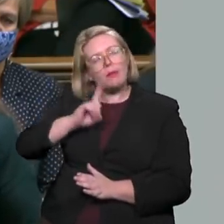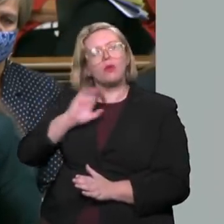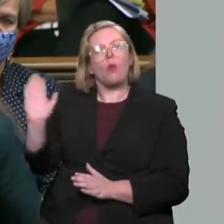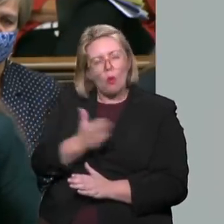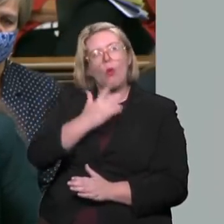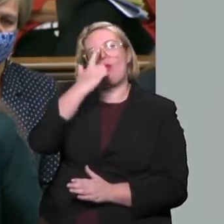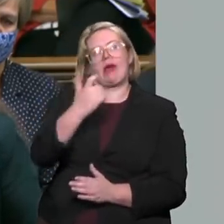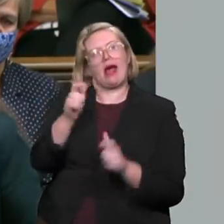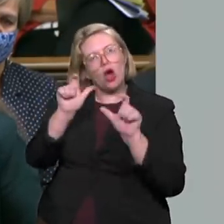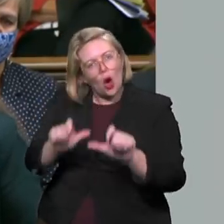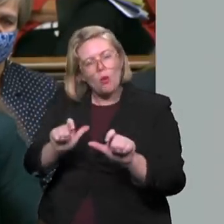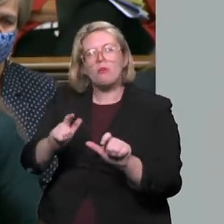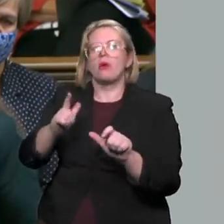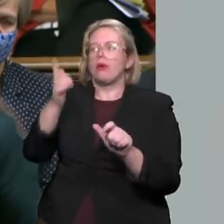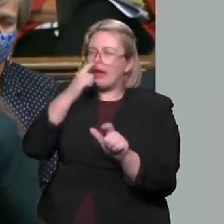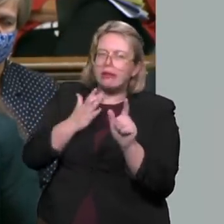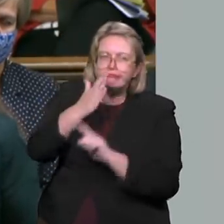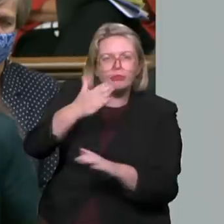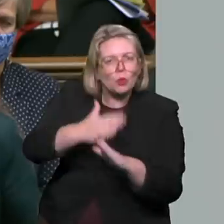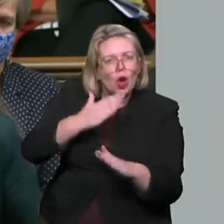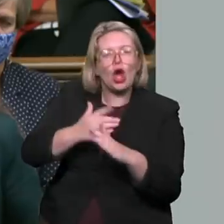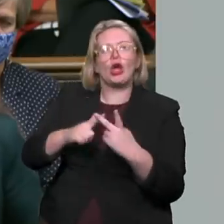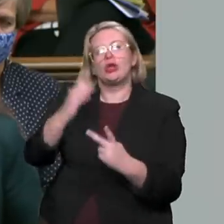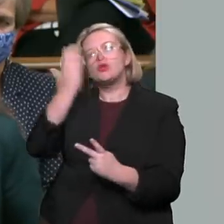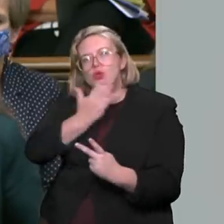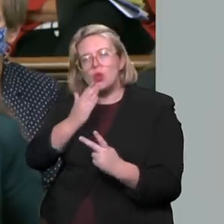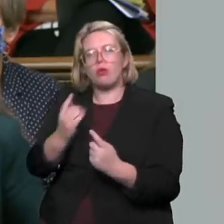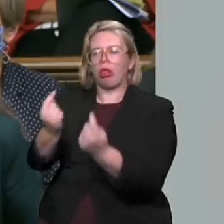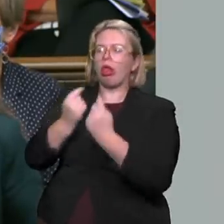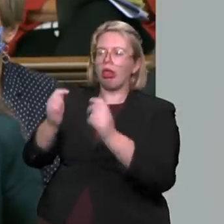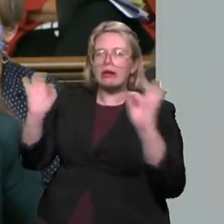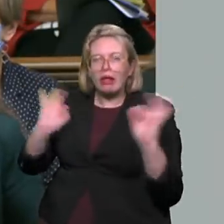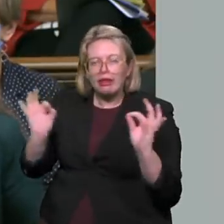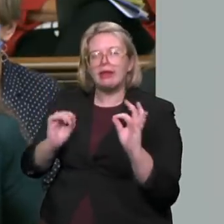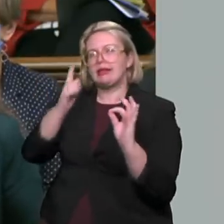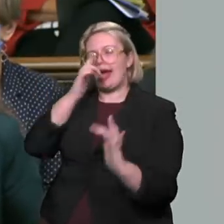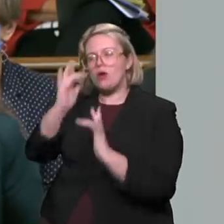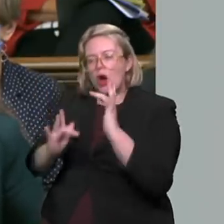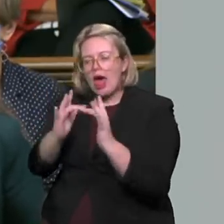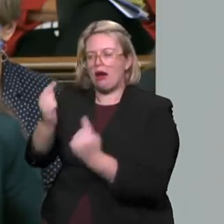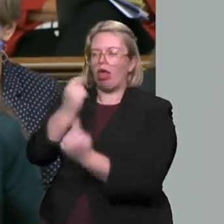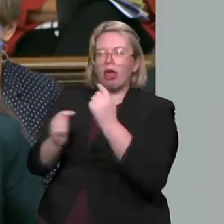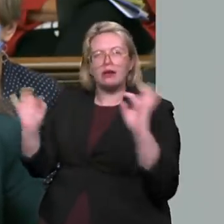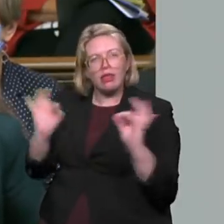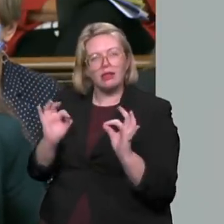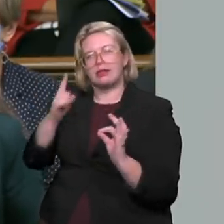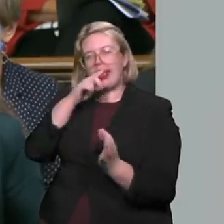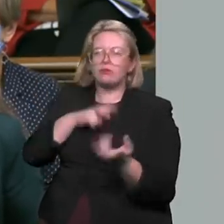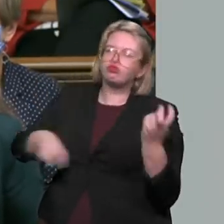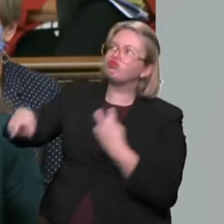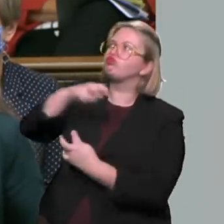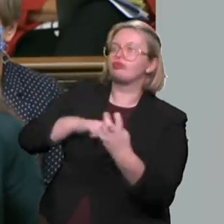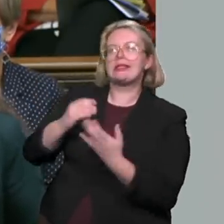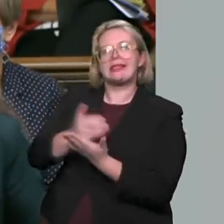can go to school or work without harassment, can go online without objectification, and can walk our streets safely